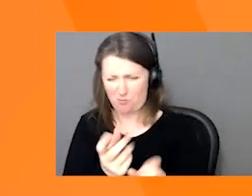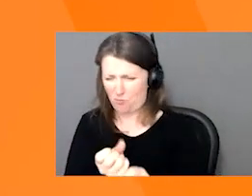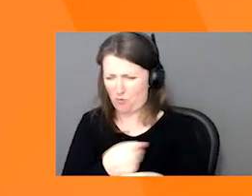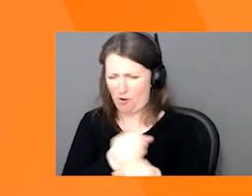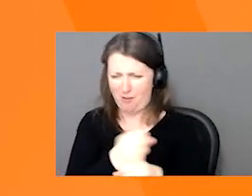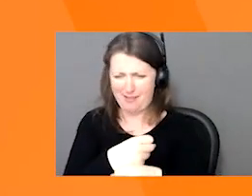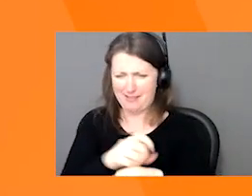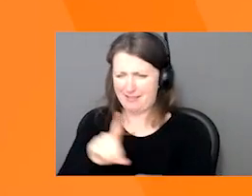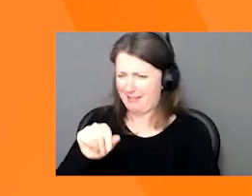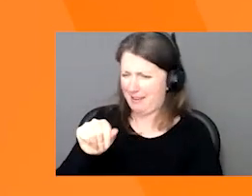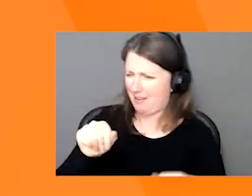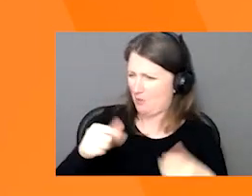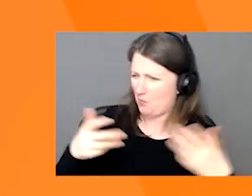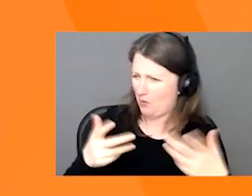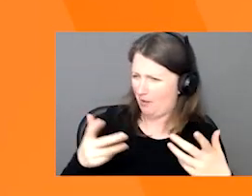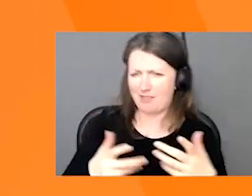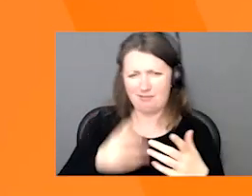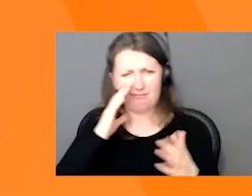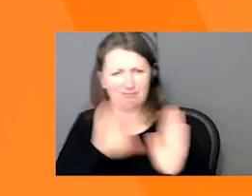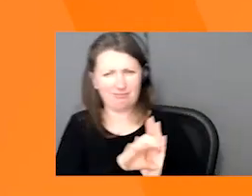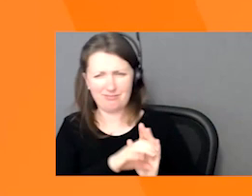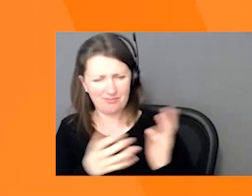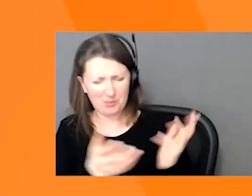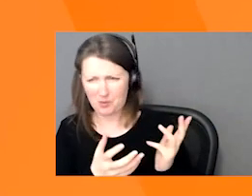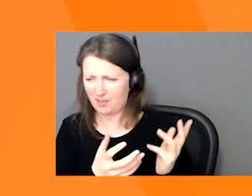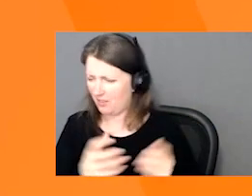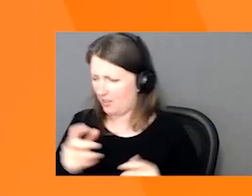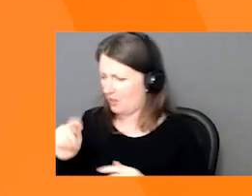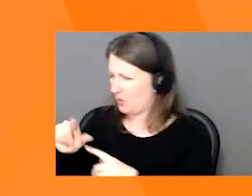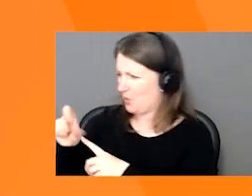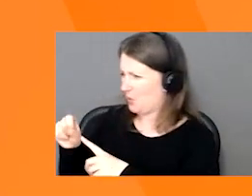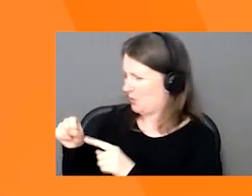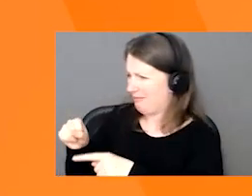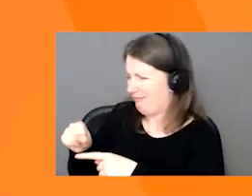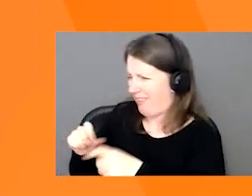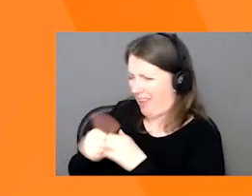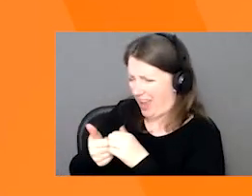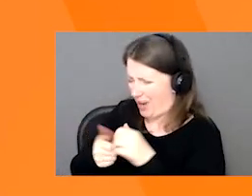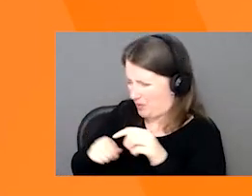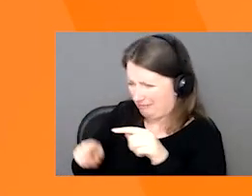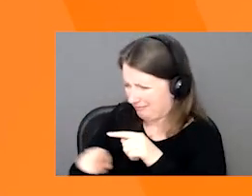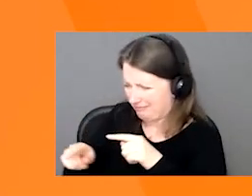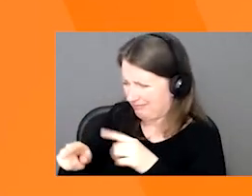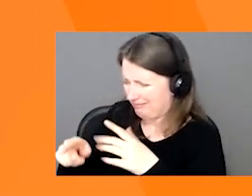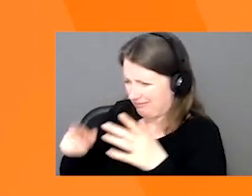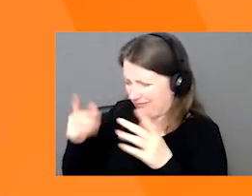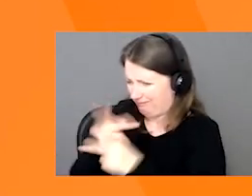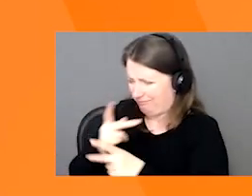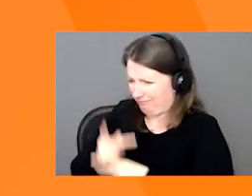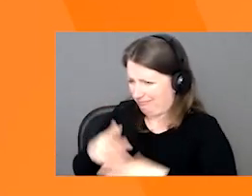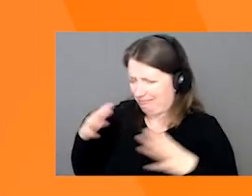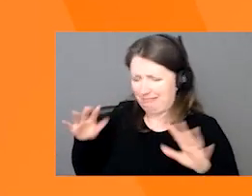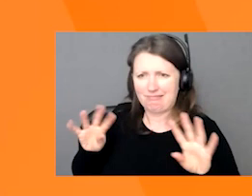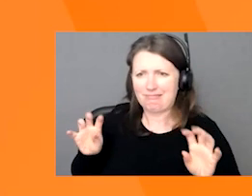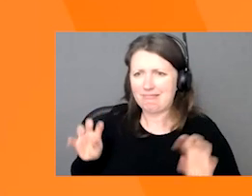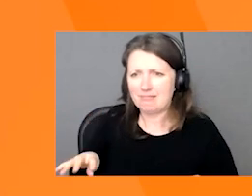specifications are required, and what tools are available to help you navigate the process. If you're planning to sell your product on your